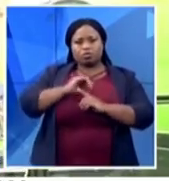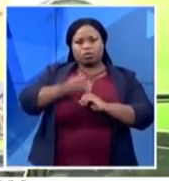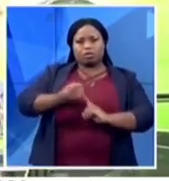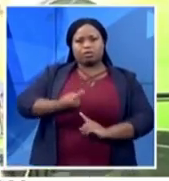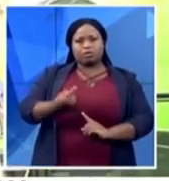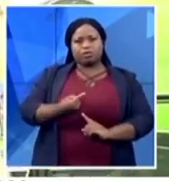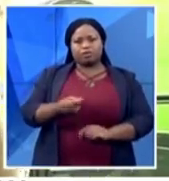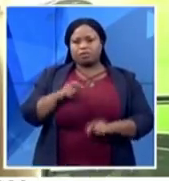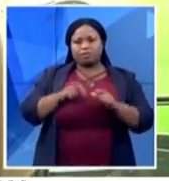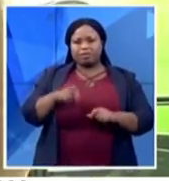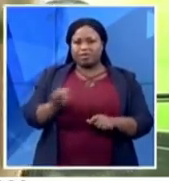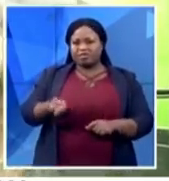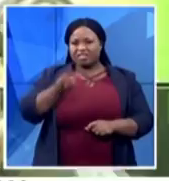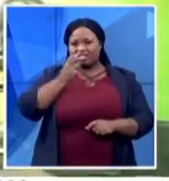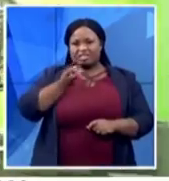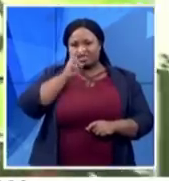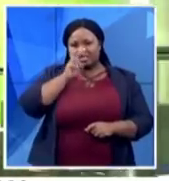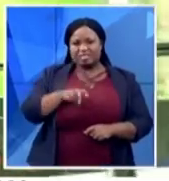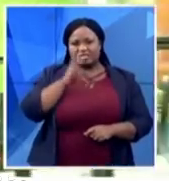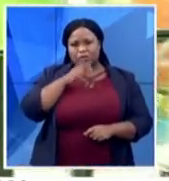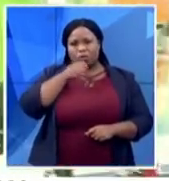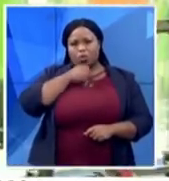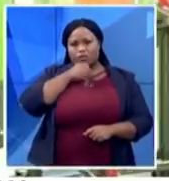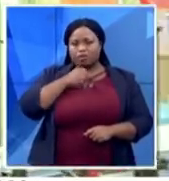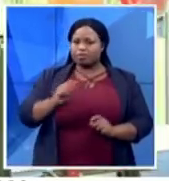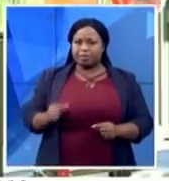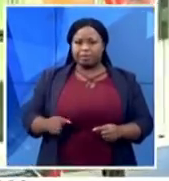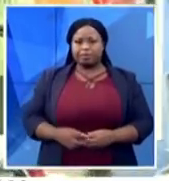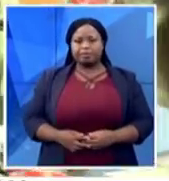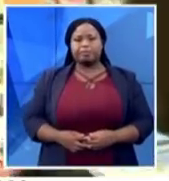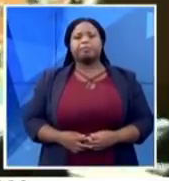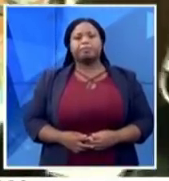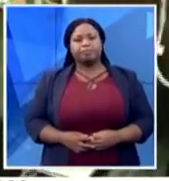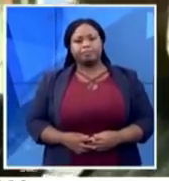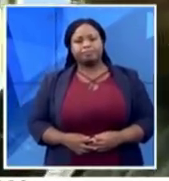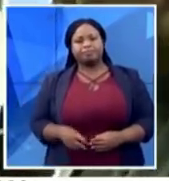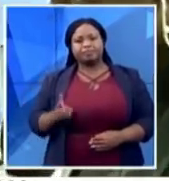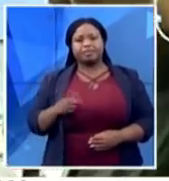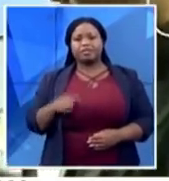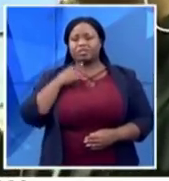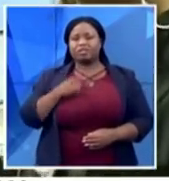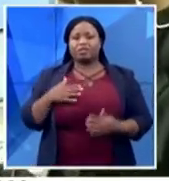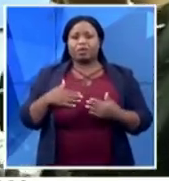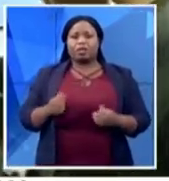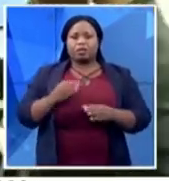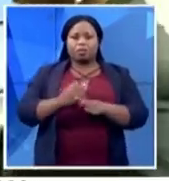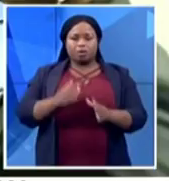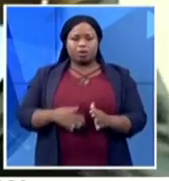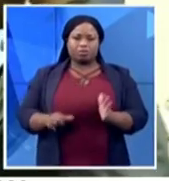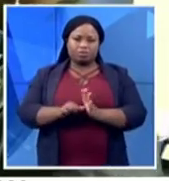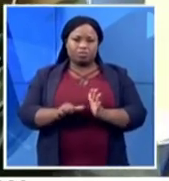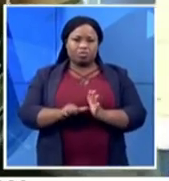you. Alright, and you mentioned that for health workers of course it's very critical because they need that extra layer of protection